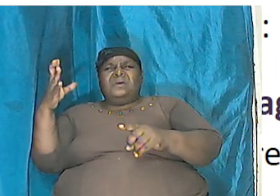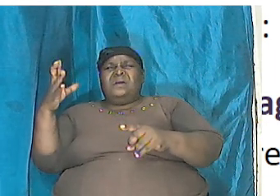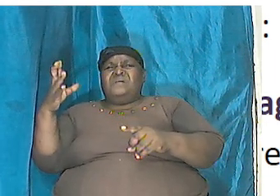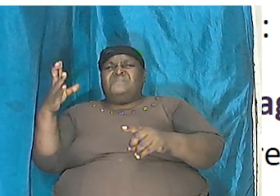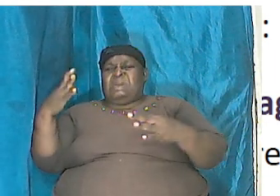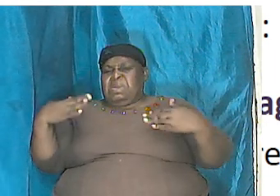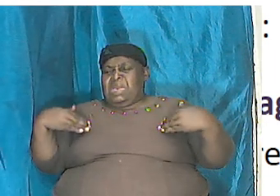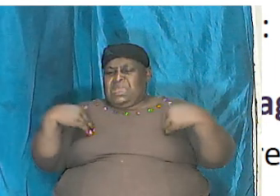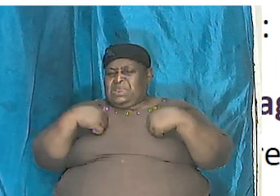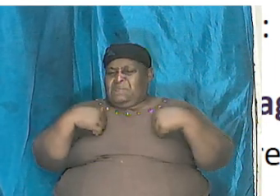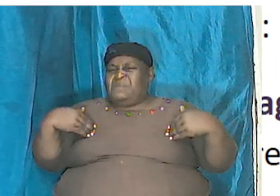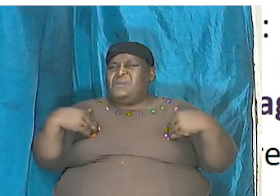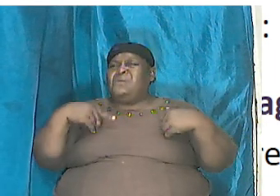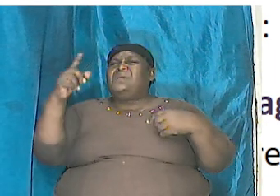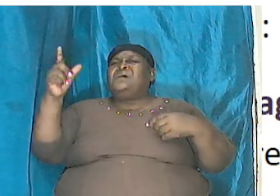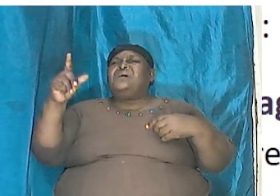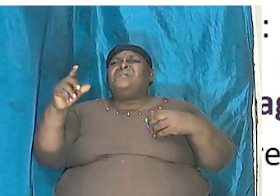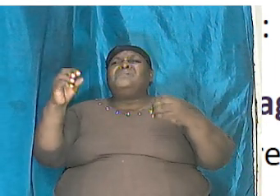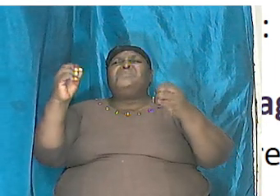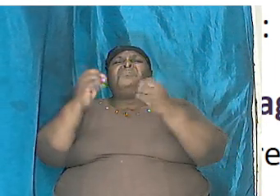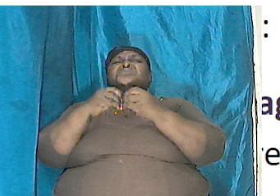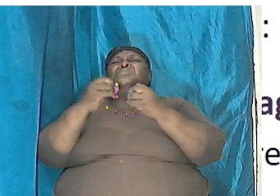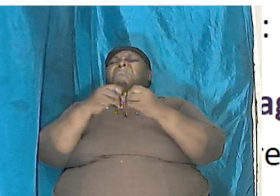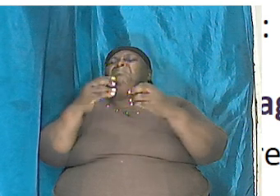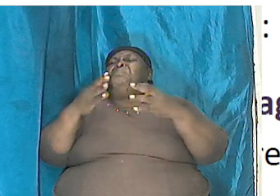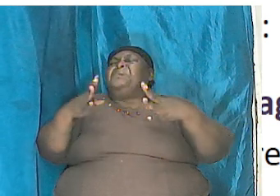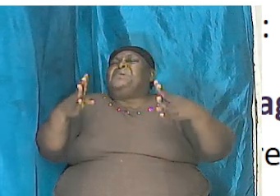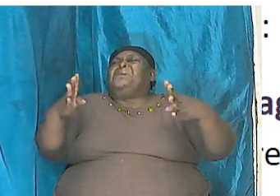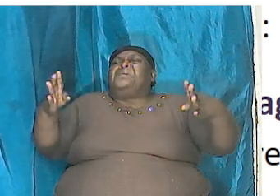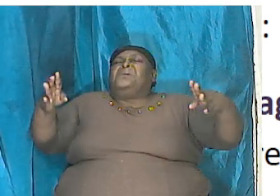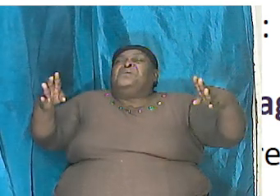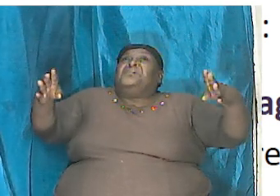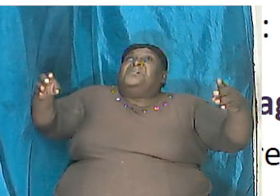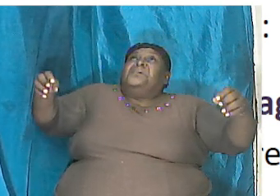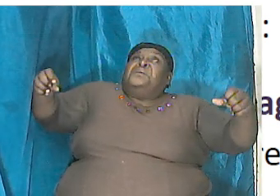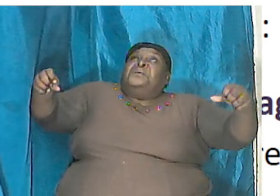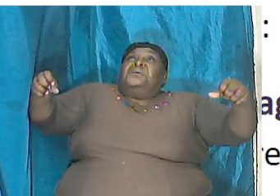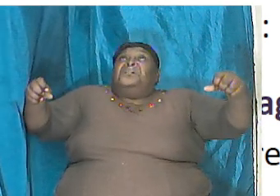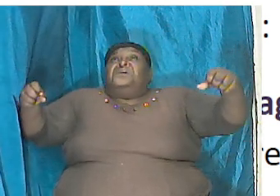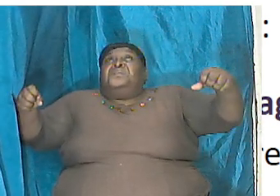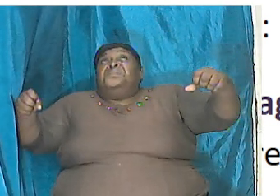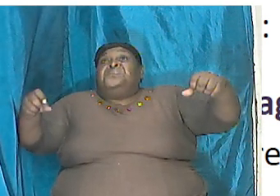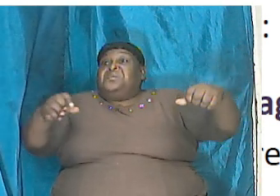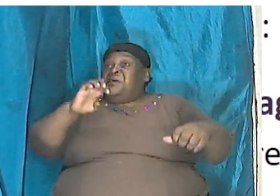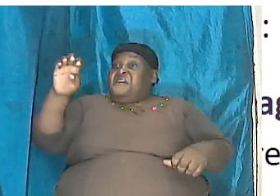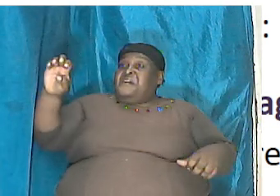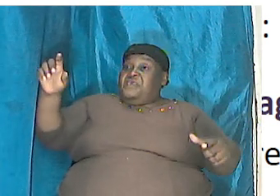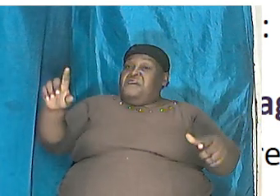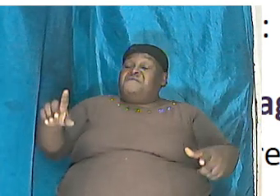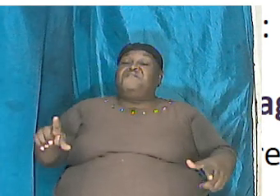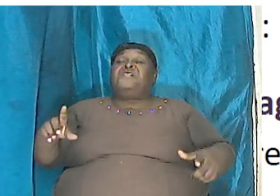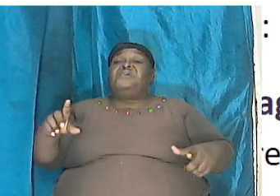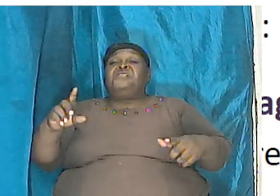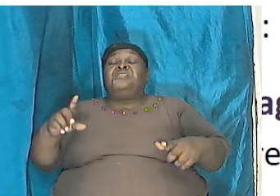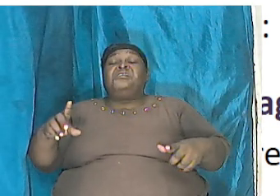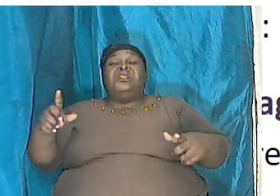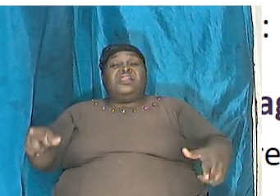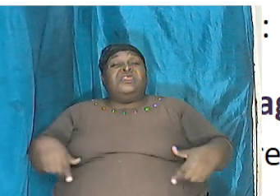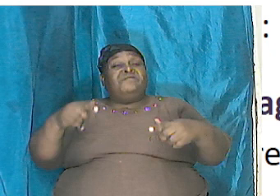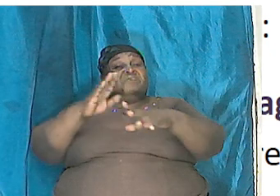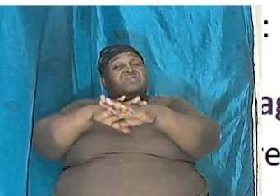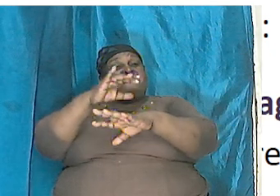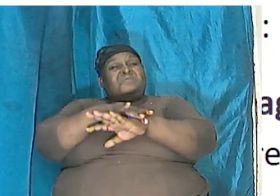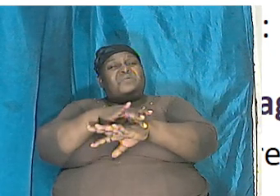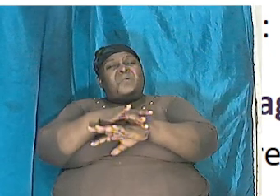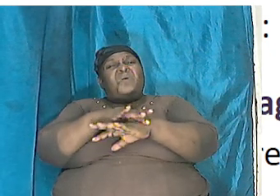of one of the most powerful group of mammal that ever lived on the earth how can you then use the bible